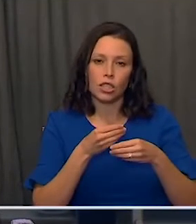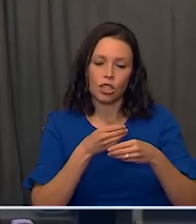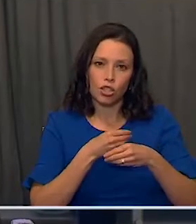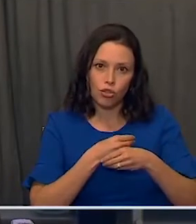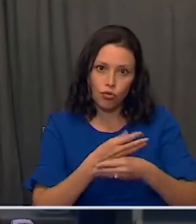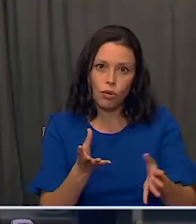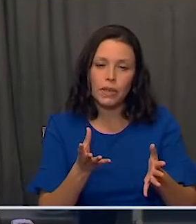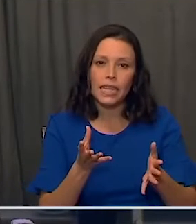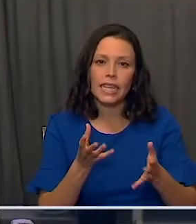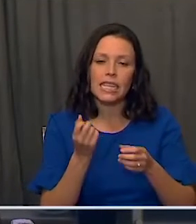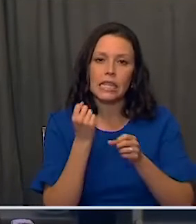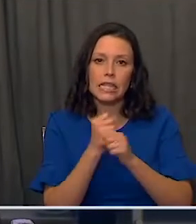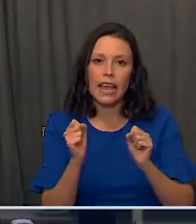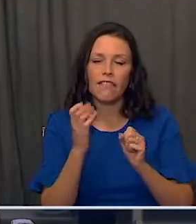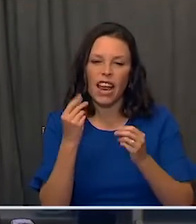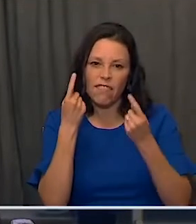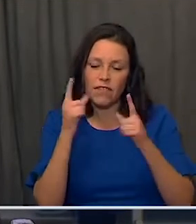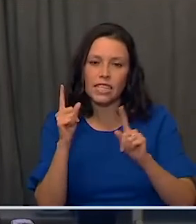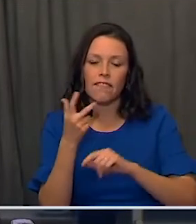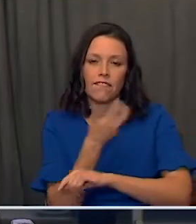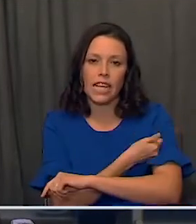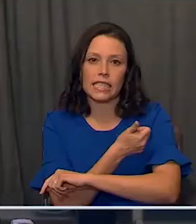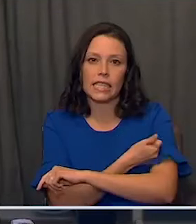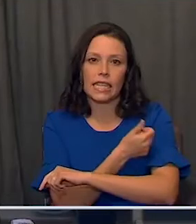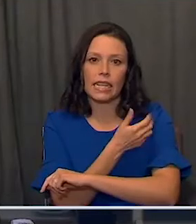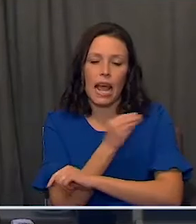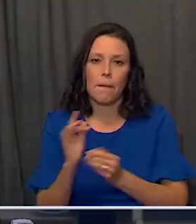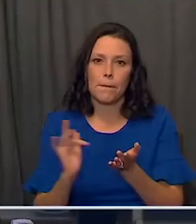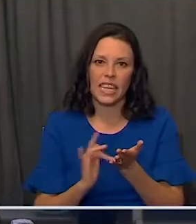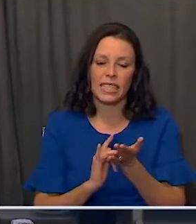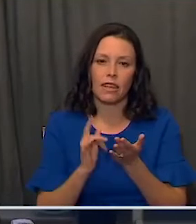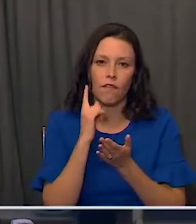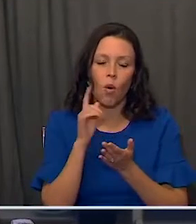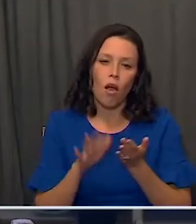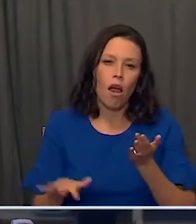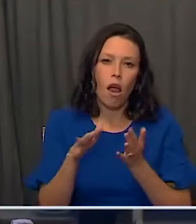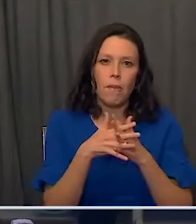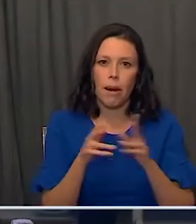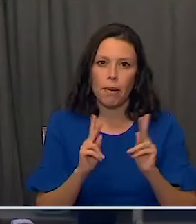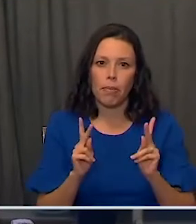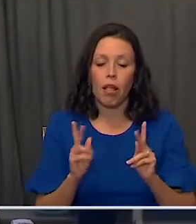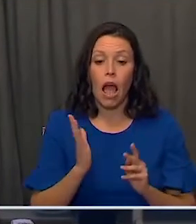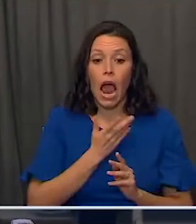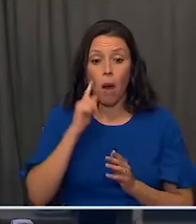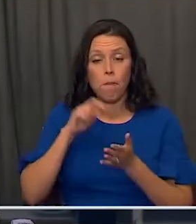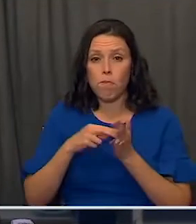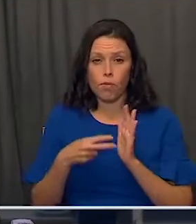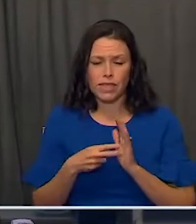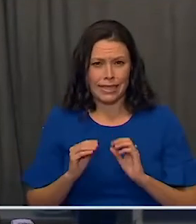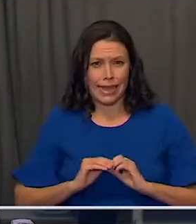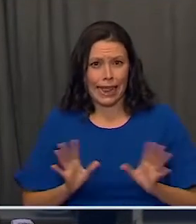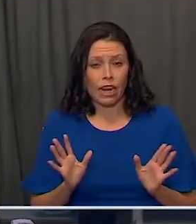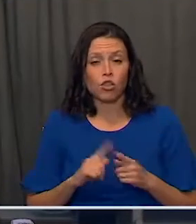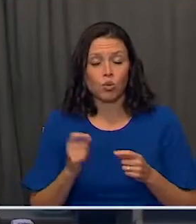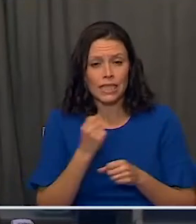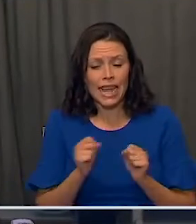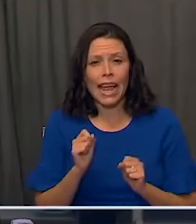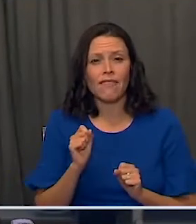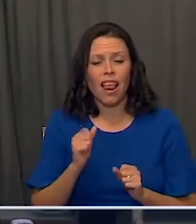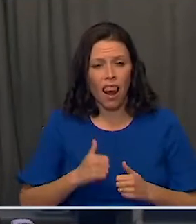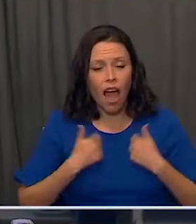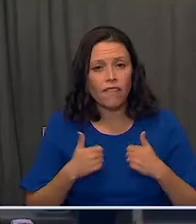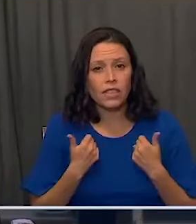distributing a safe and effective vaccine and therapeutics to the American people. Our purpose is really clear, save lives.